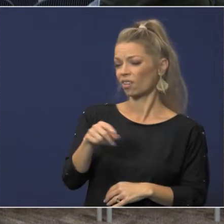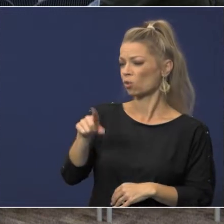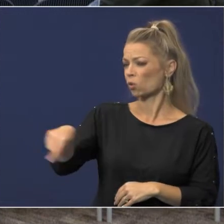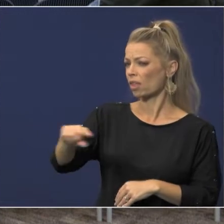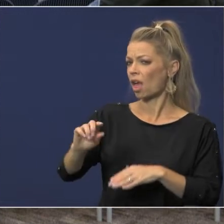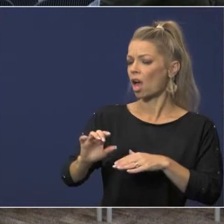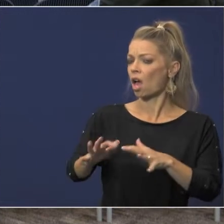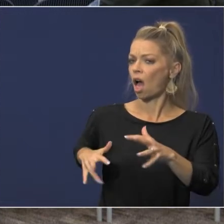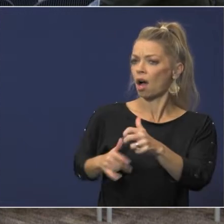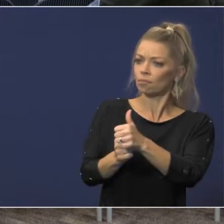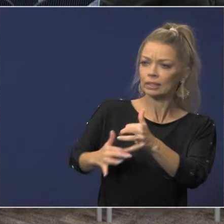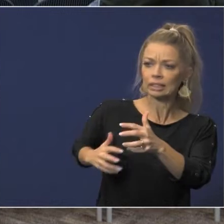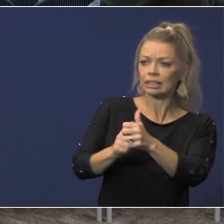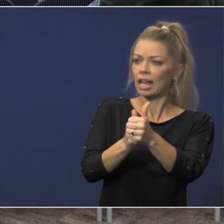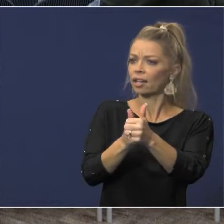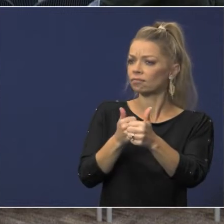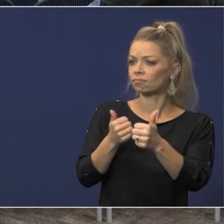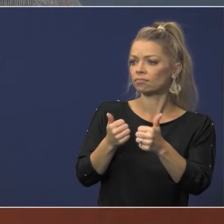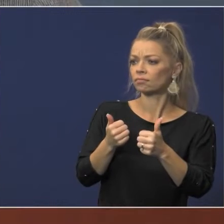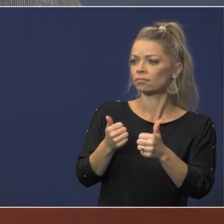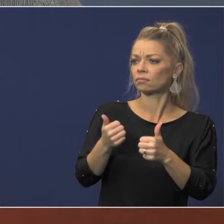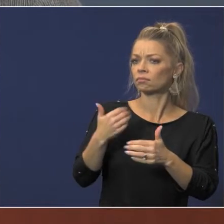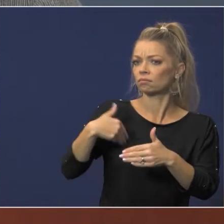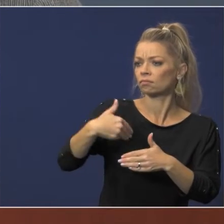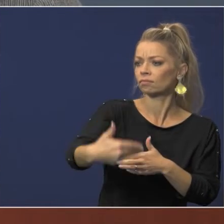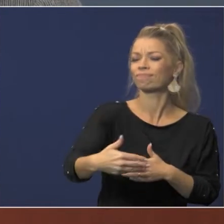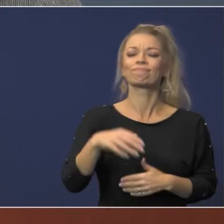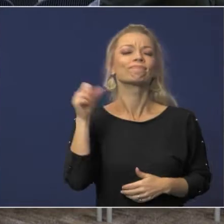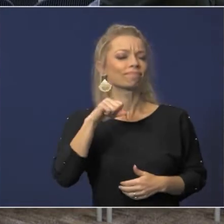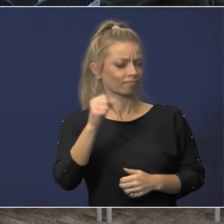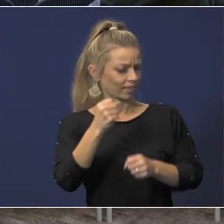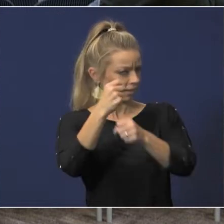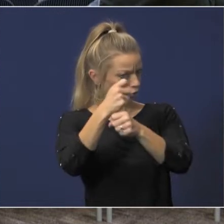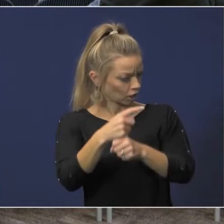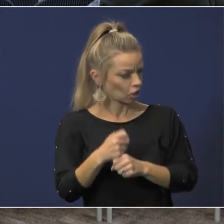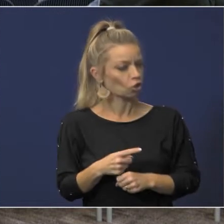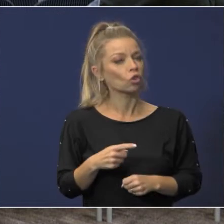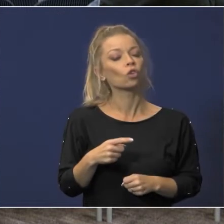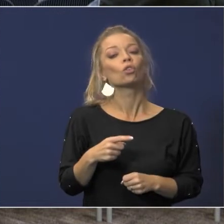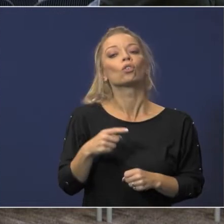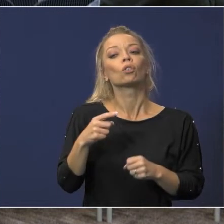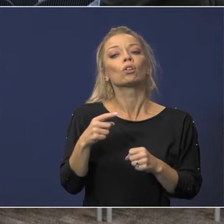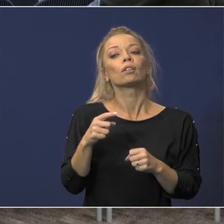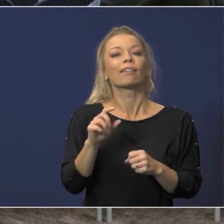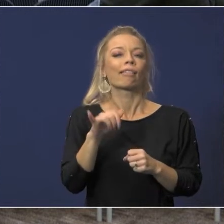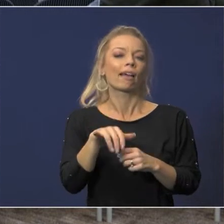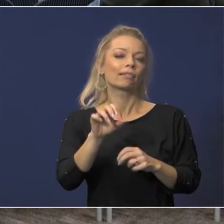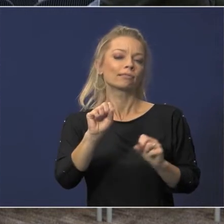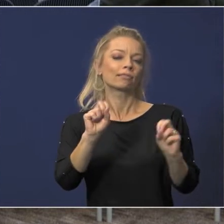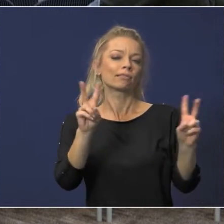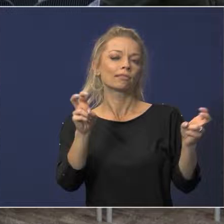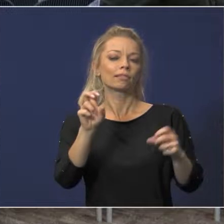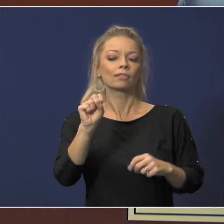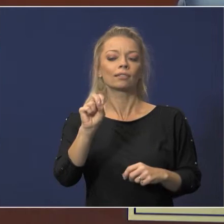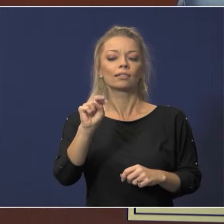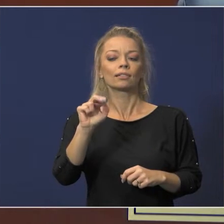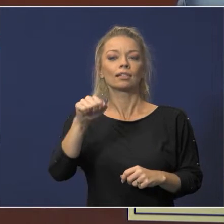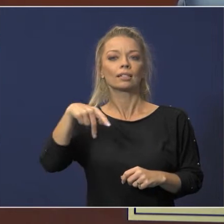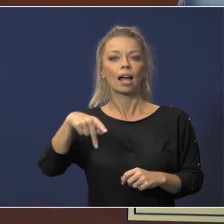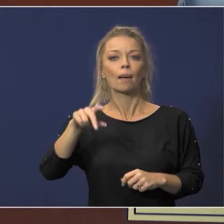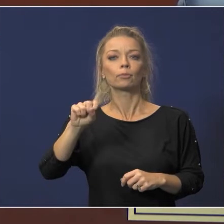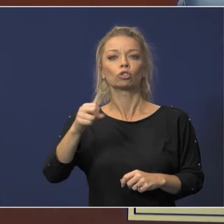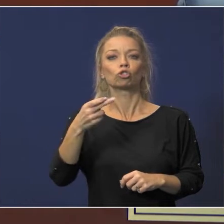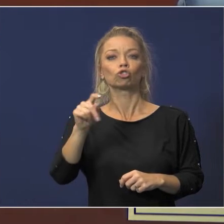on a periodic basis every year we provide a file uh the day after the snapshot date and they use that to come up with